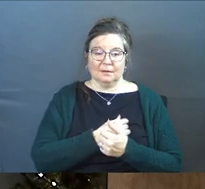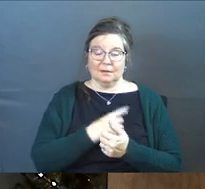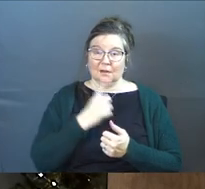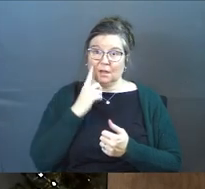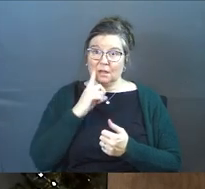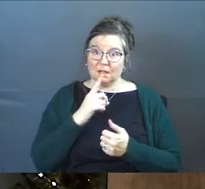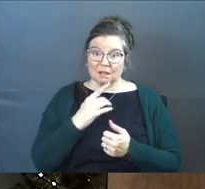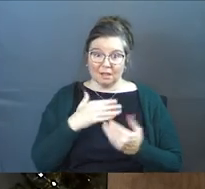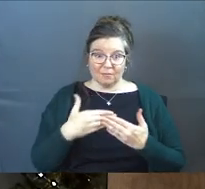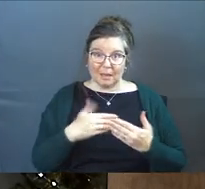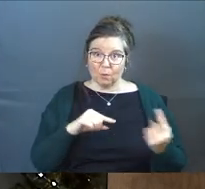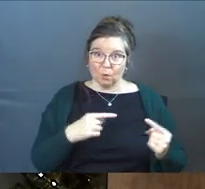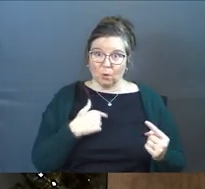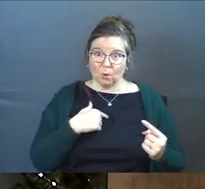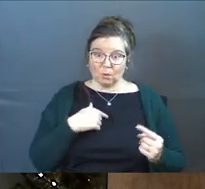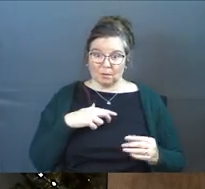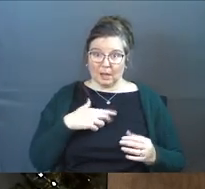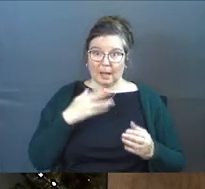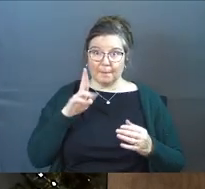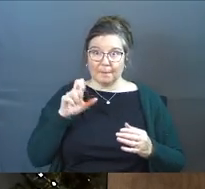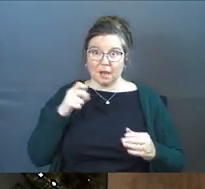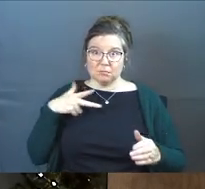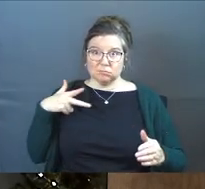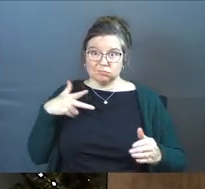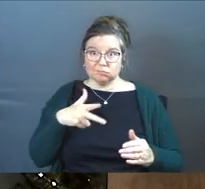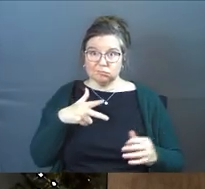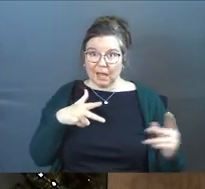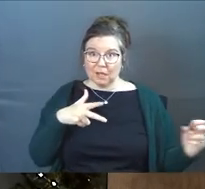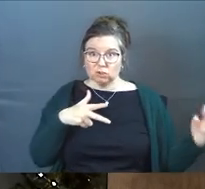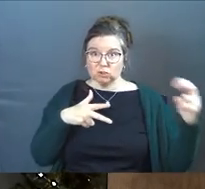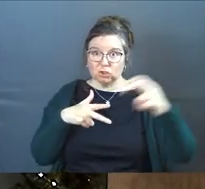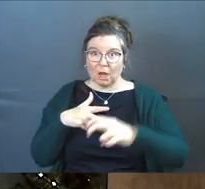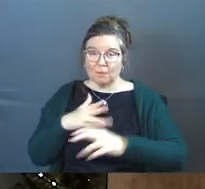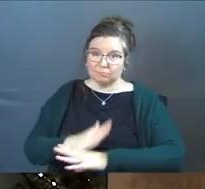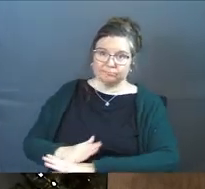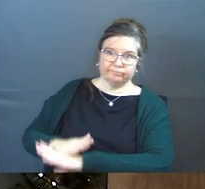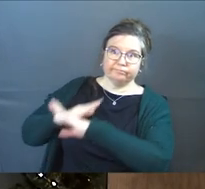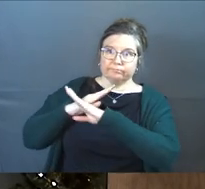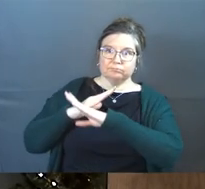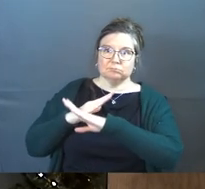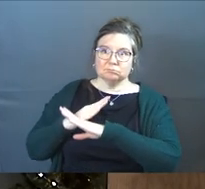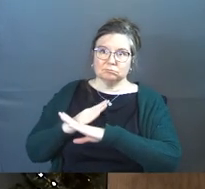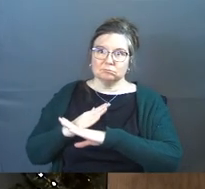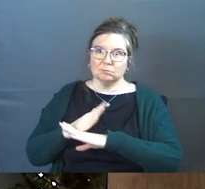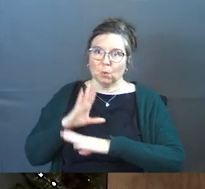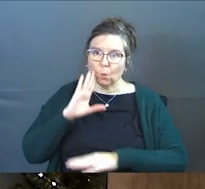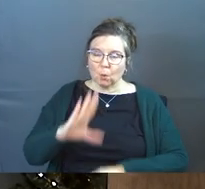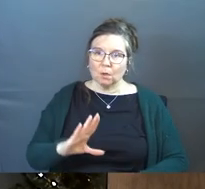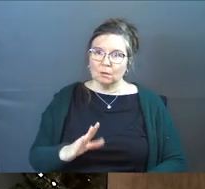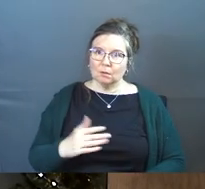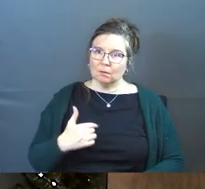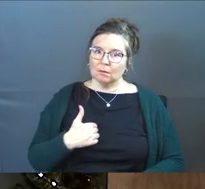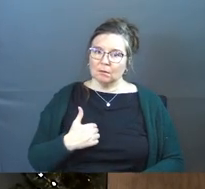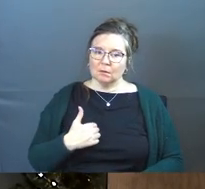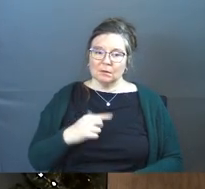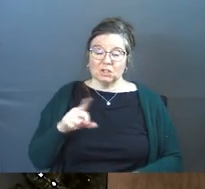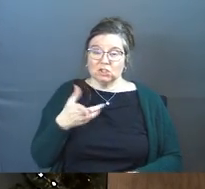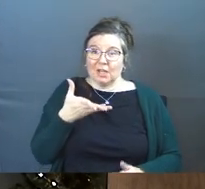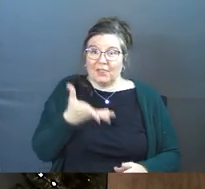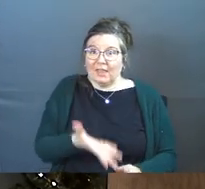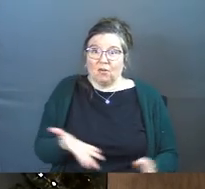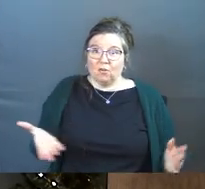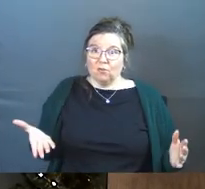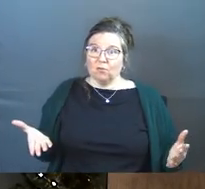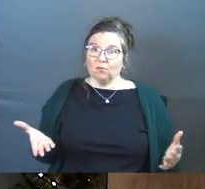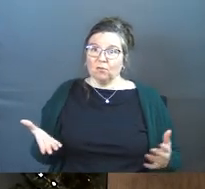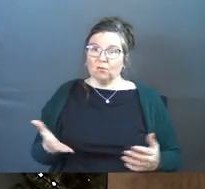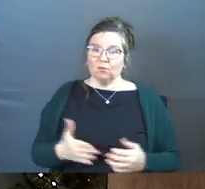bus for baby. Right now. Where's the bus? Show me to the bus. Let's go. It's just there.